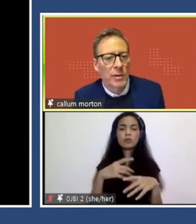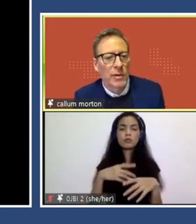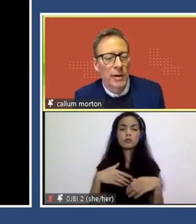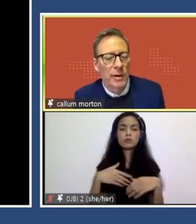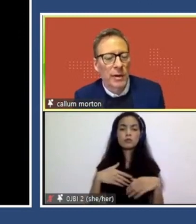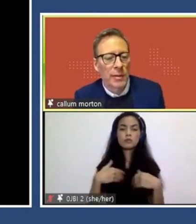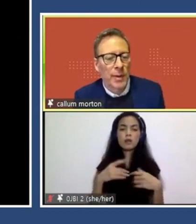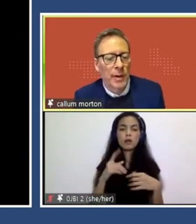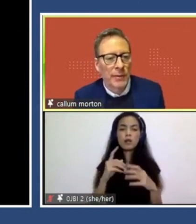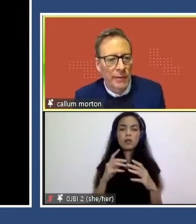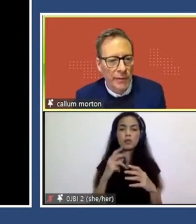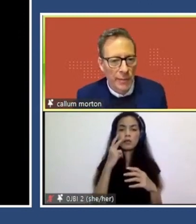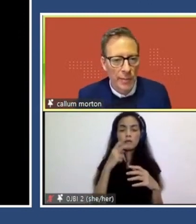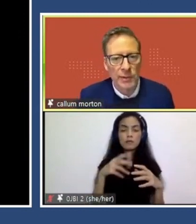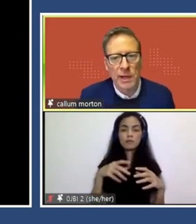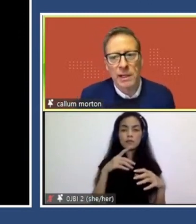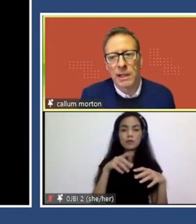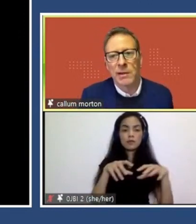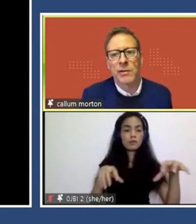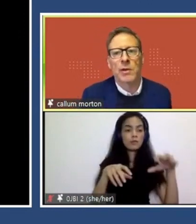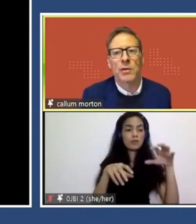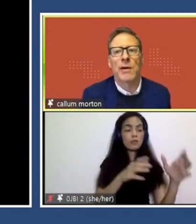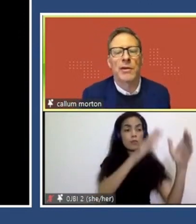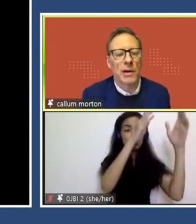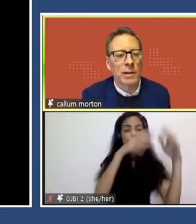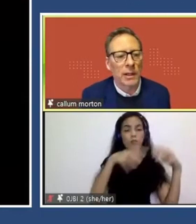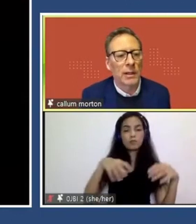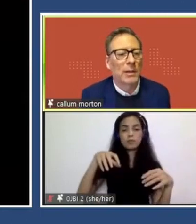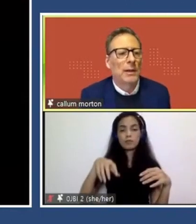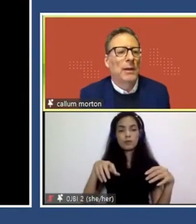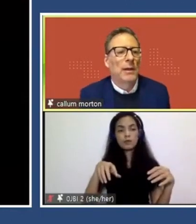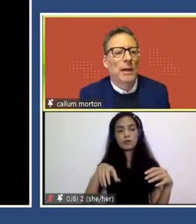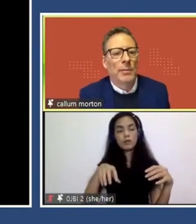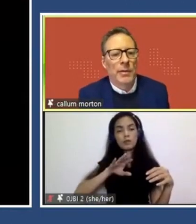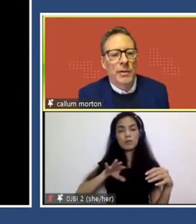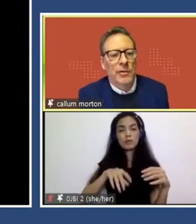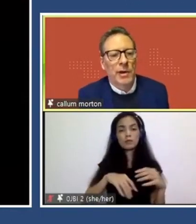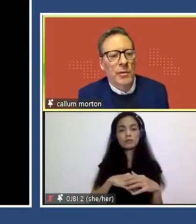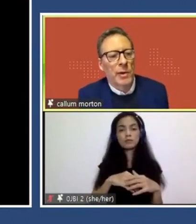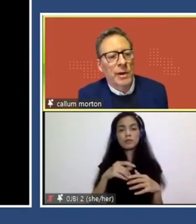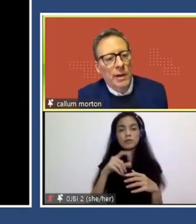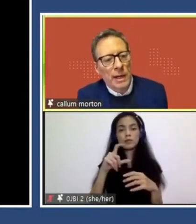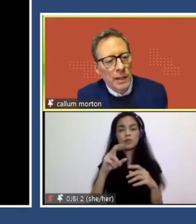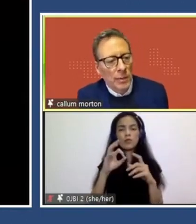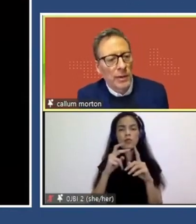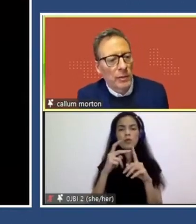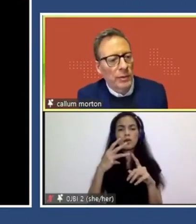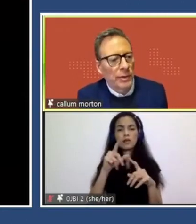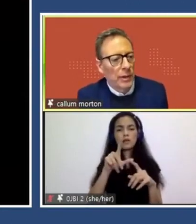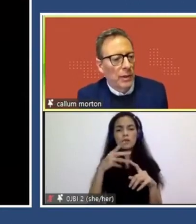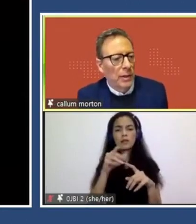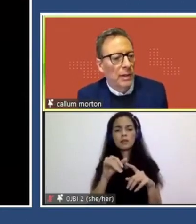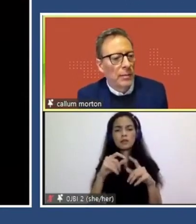can see through here, which is, uh, by a very famous modernist architect in Australia called Harry Seidler. Um, this is Australia square and, and he